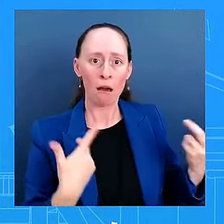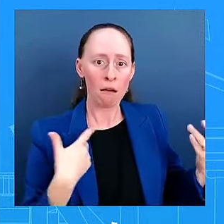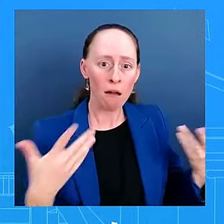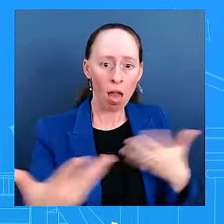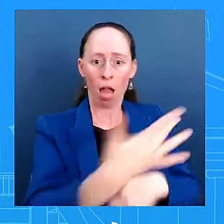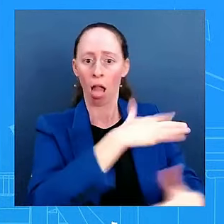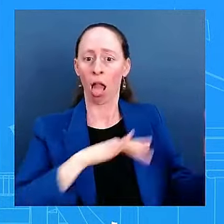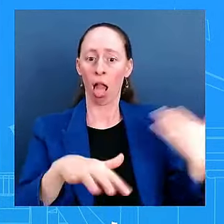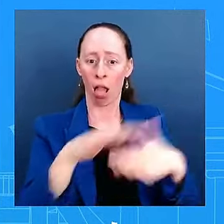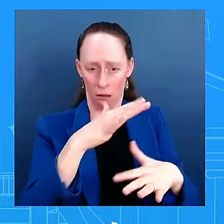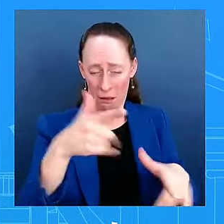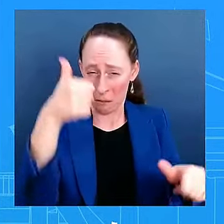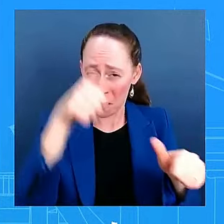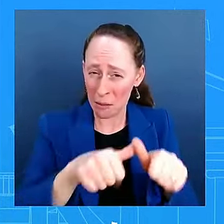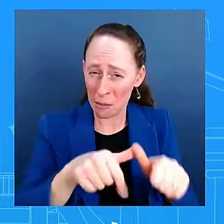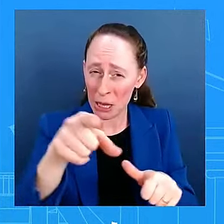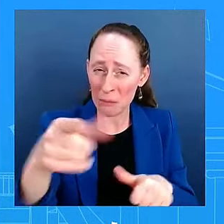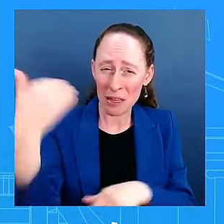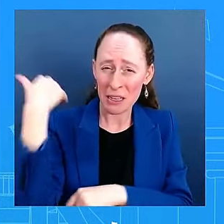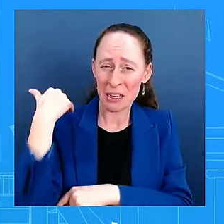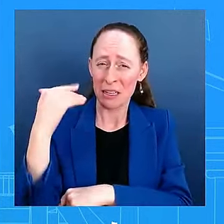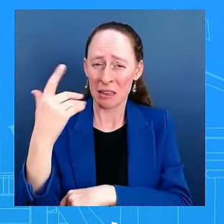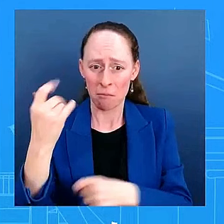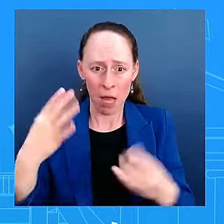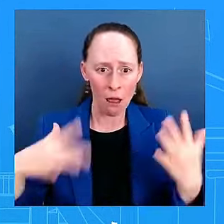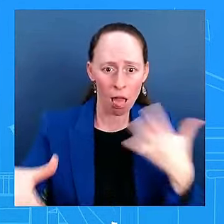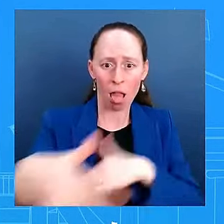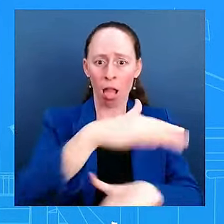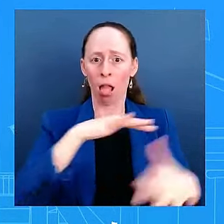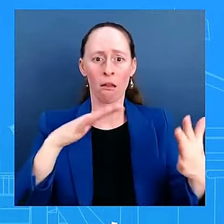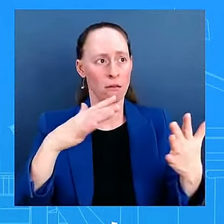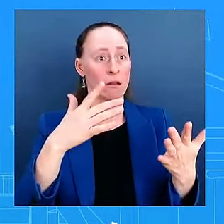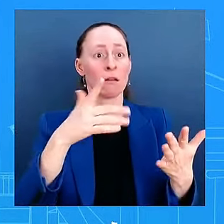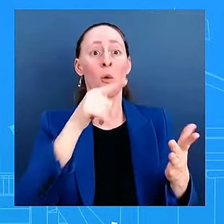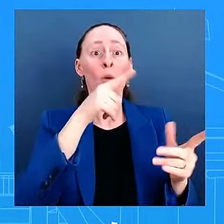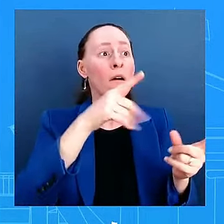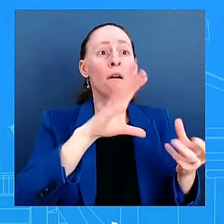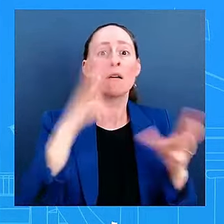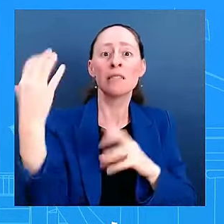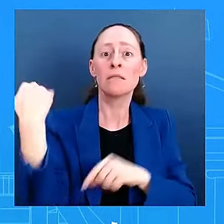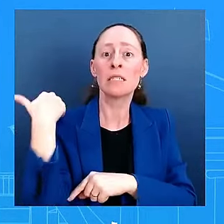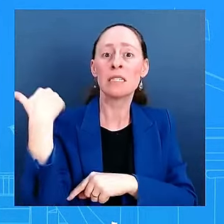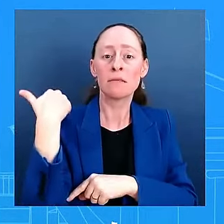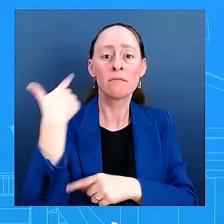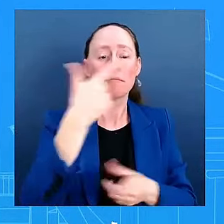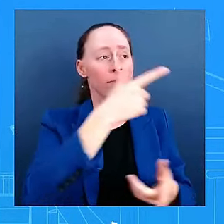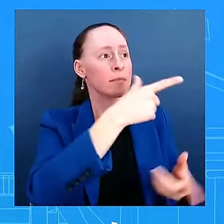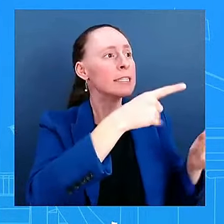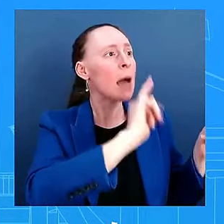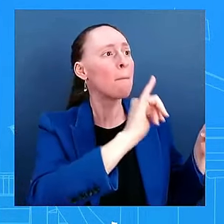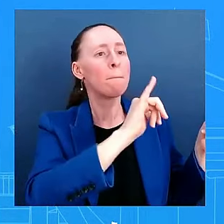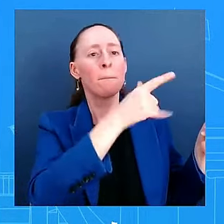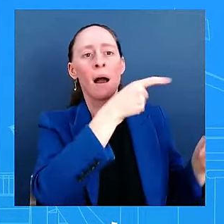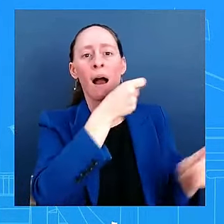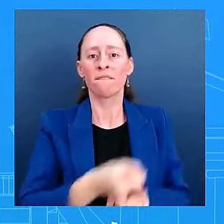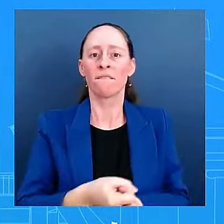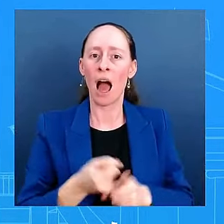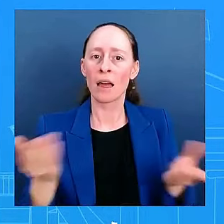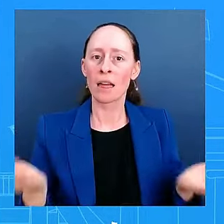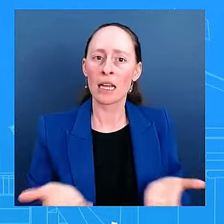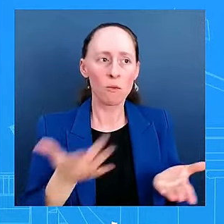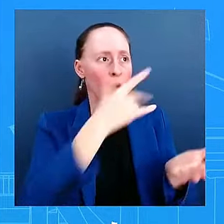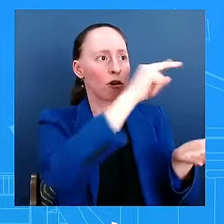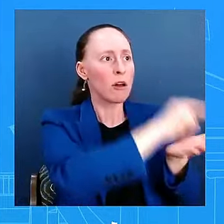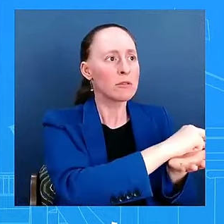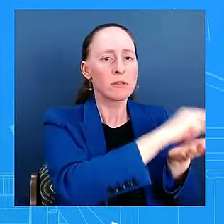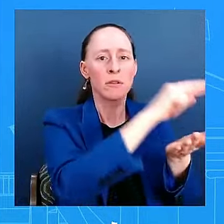globally. And that's what that's part of what you saw, right? You saw that there was a political toll on incumbent